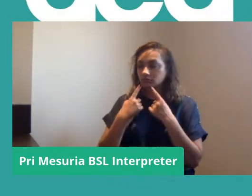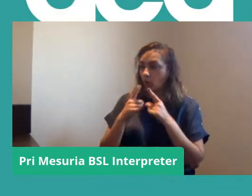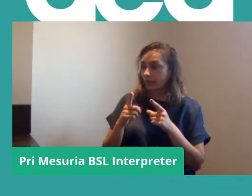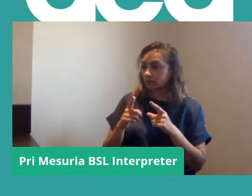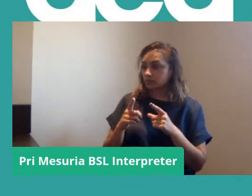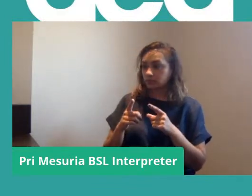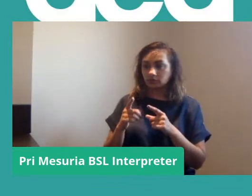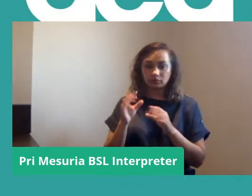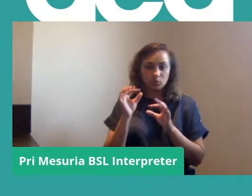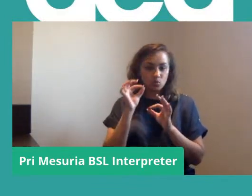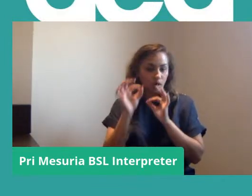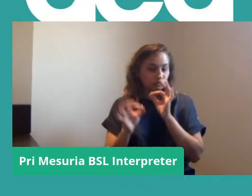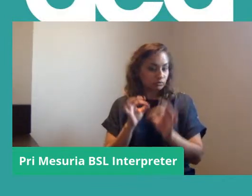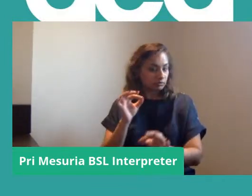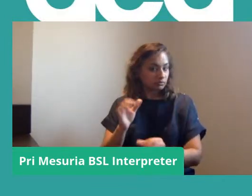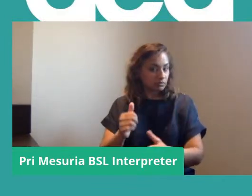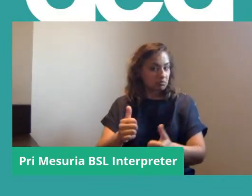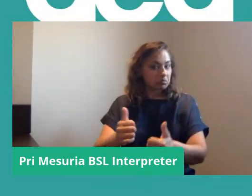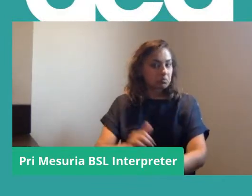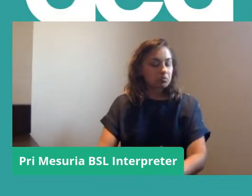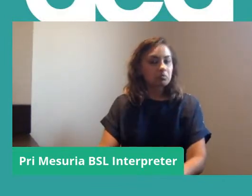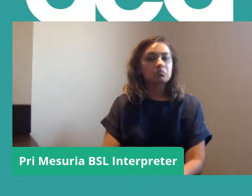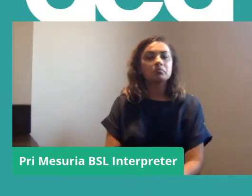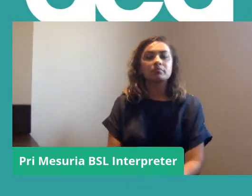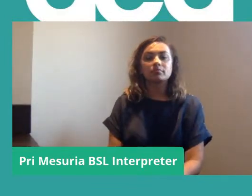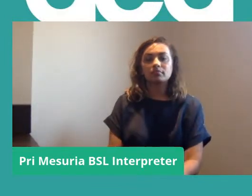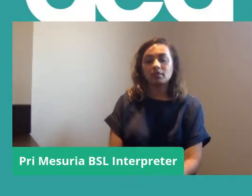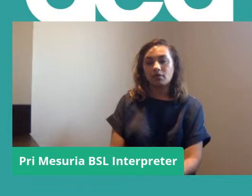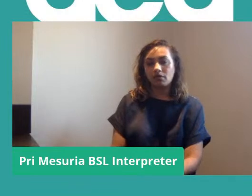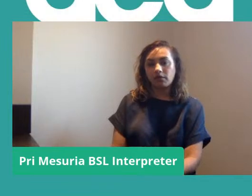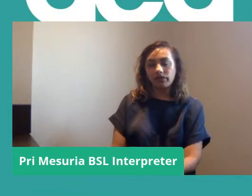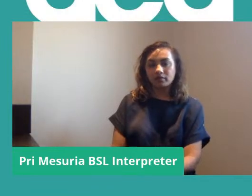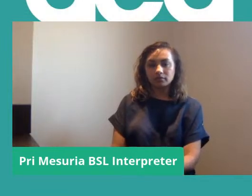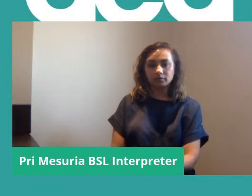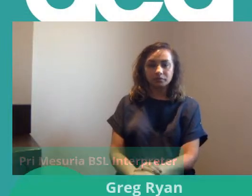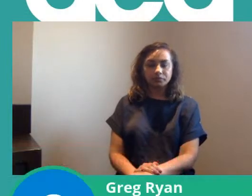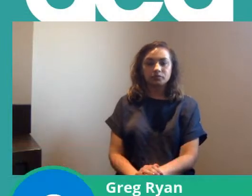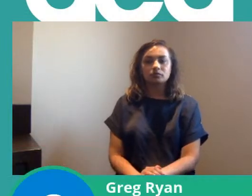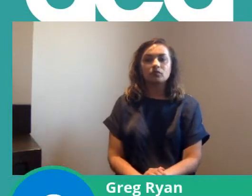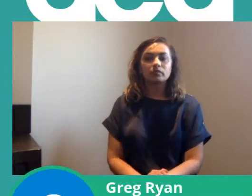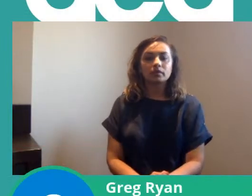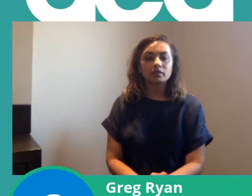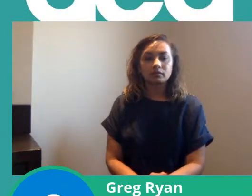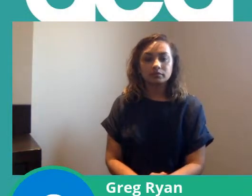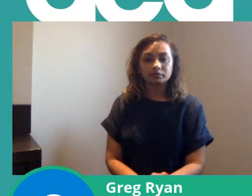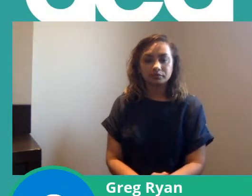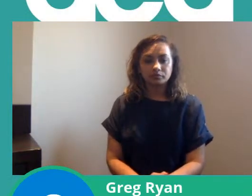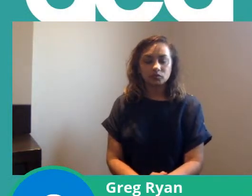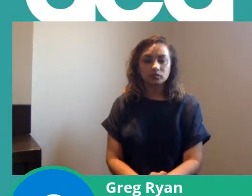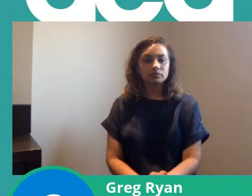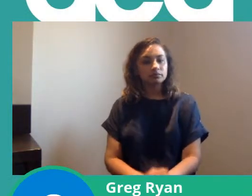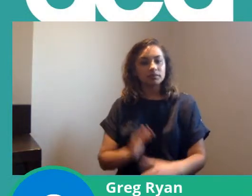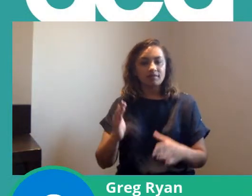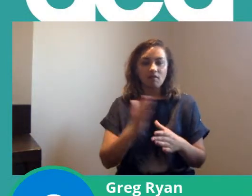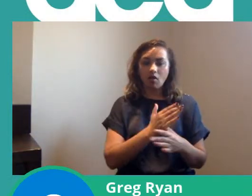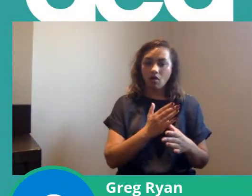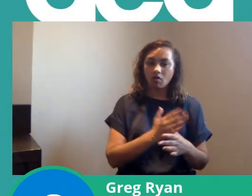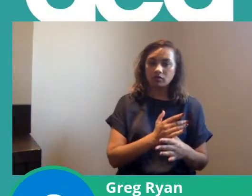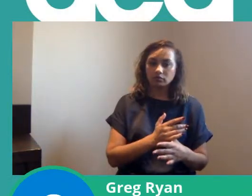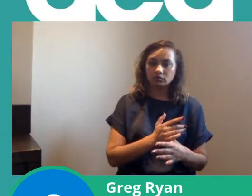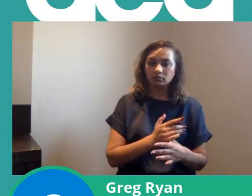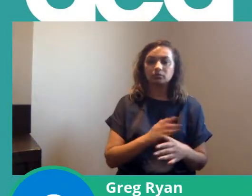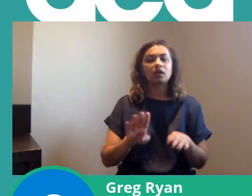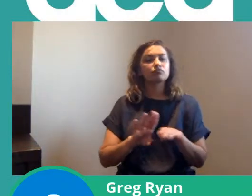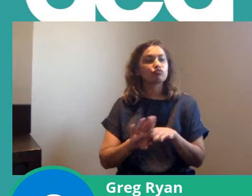you're watching this on but we'll just take the ones that we've had so far and the first one is a